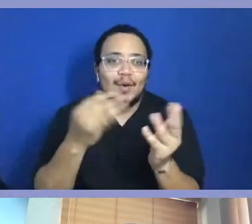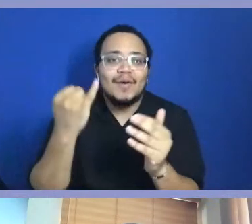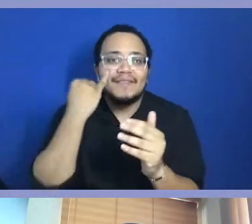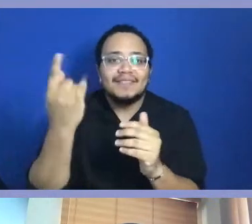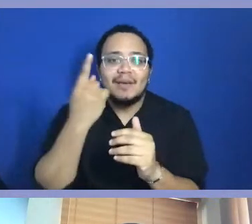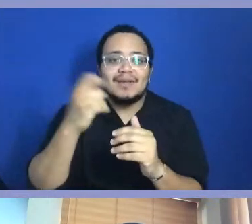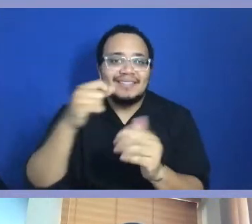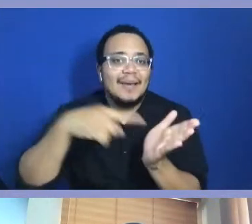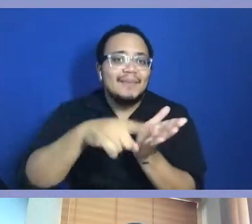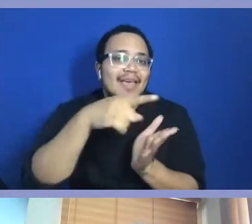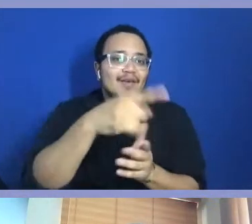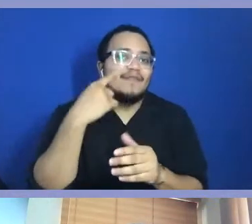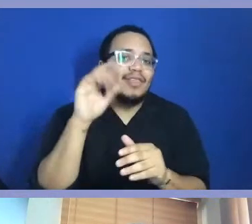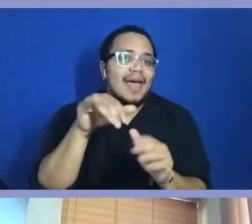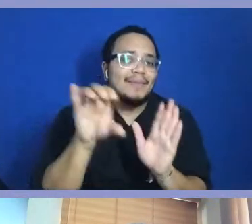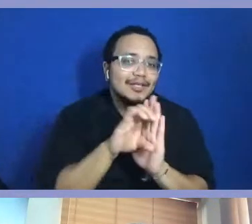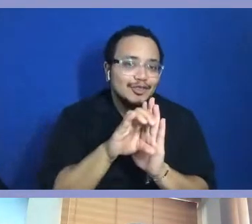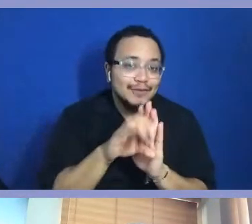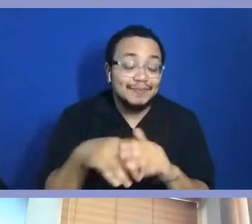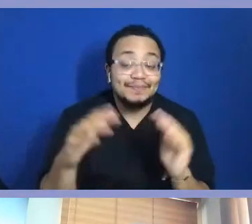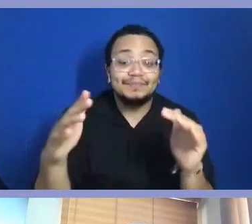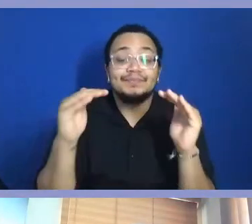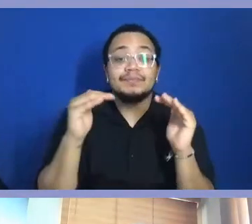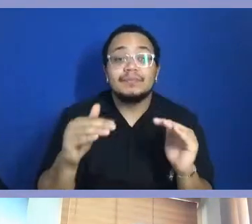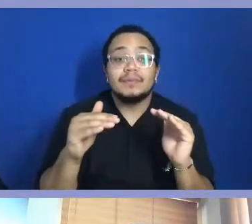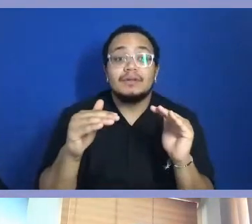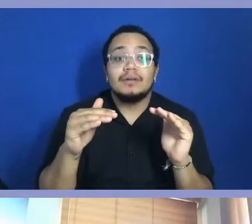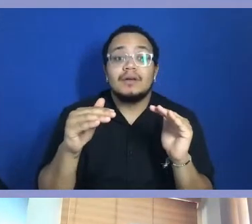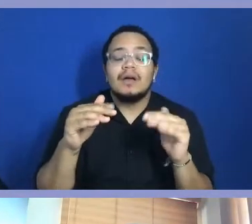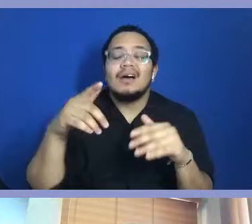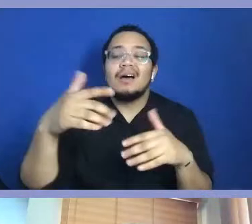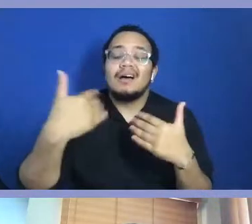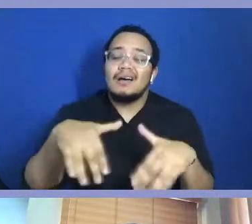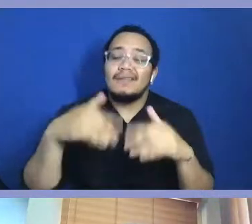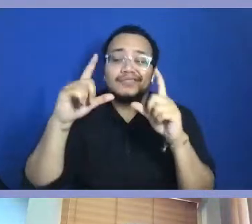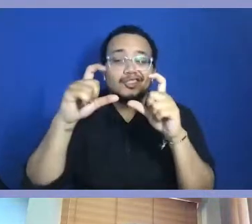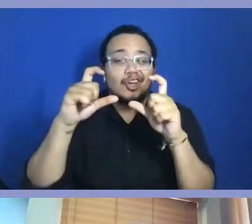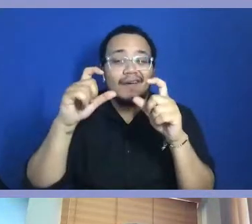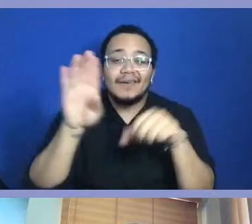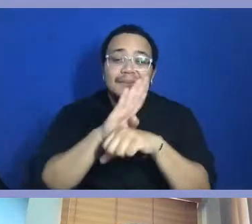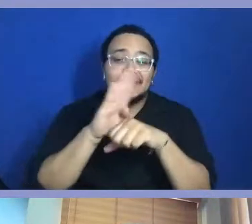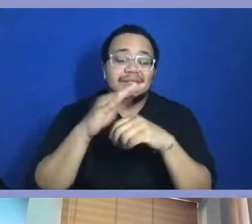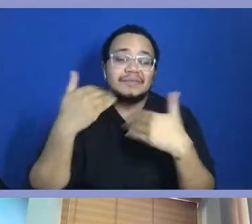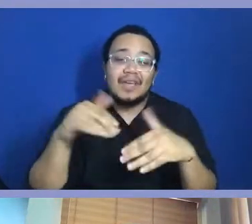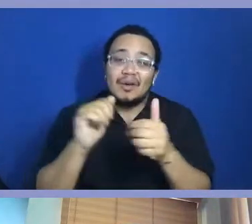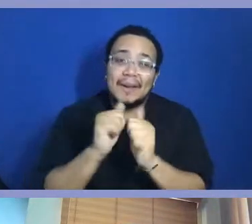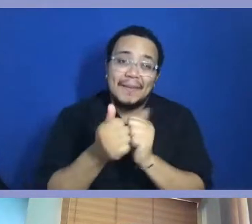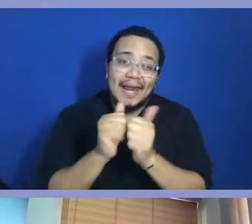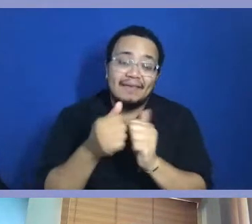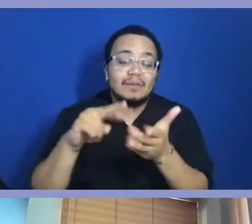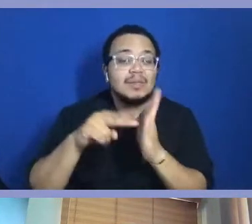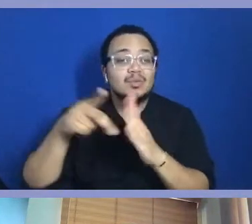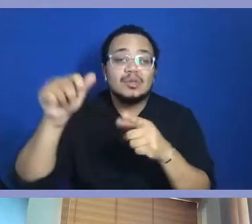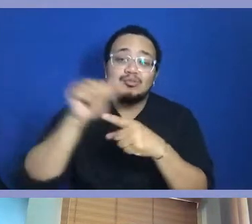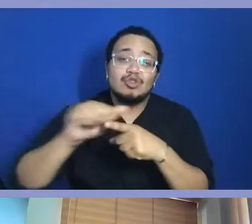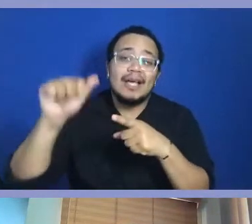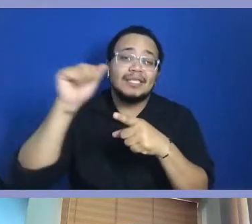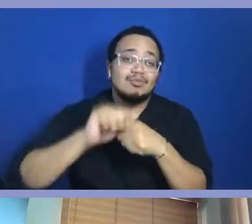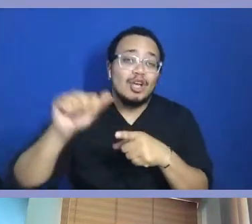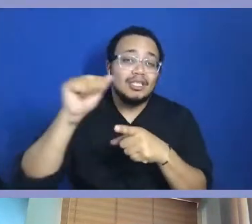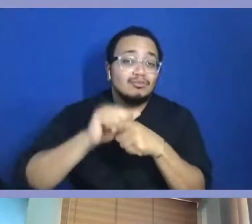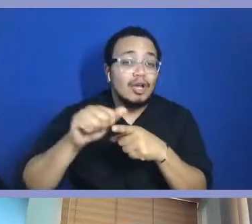You have to take a picture of something every day, even if you don't want to, because that's how it works. Thank you.